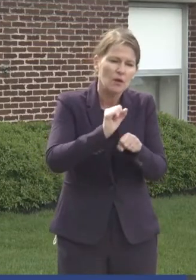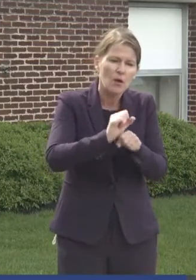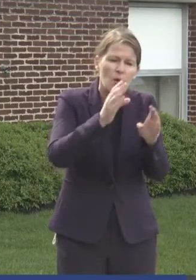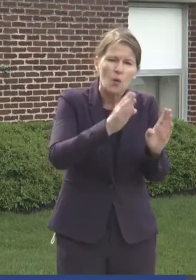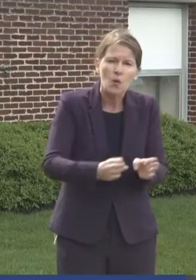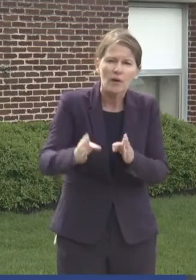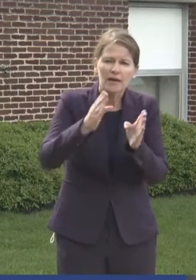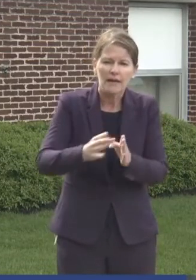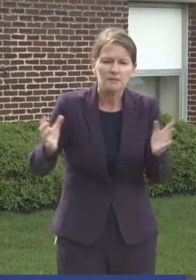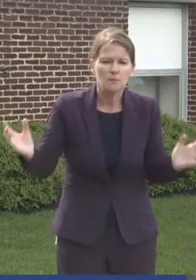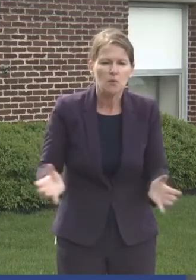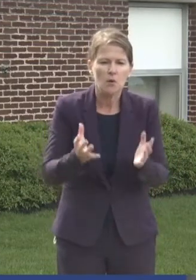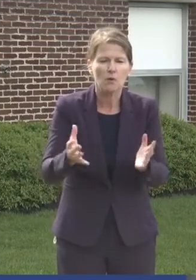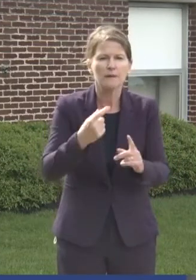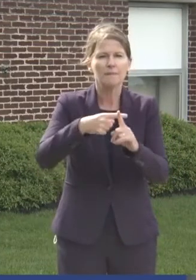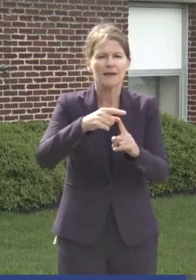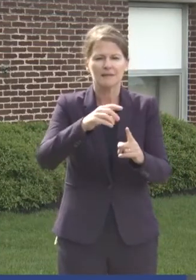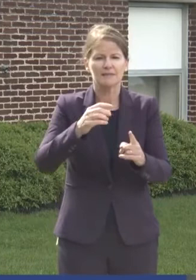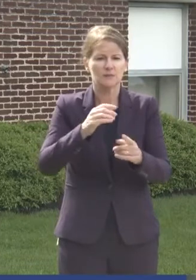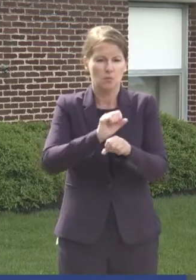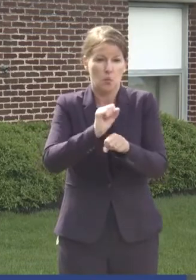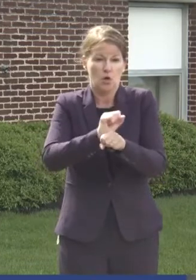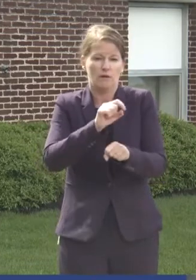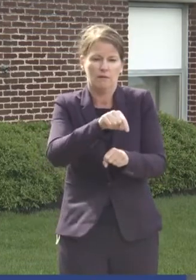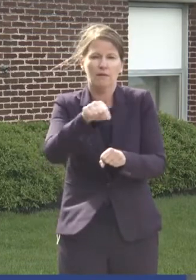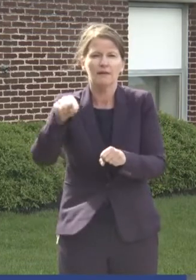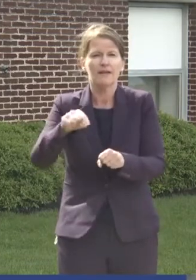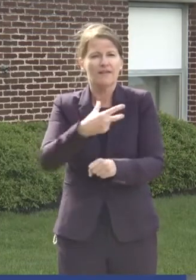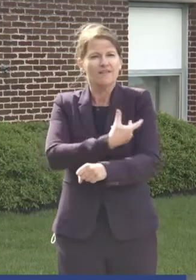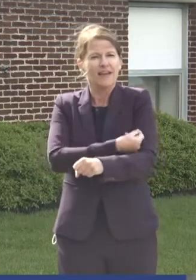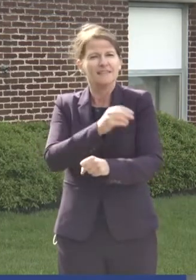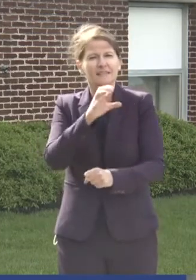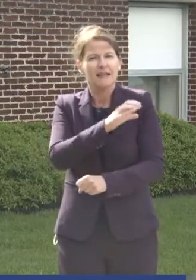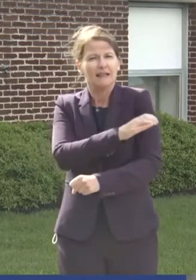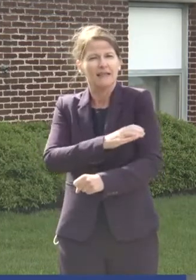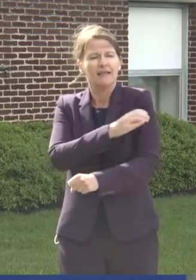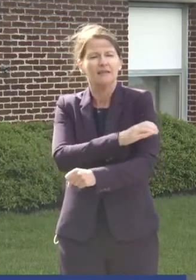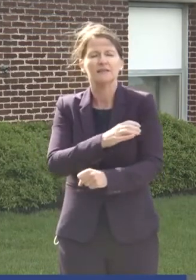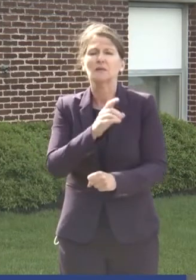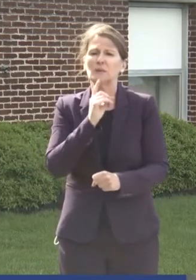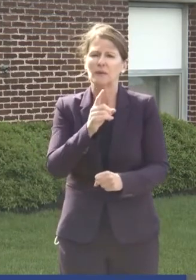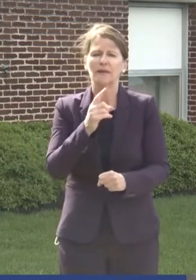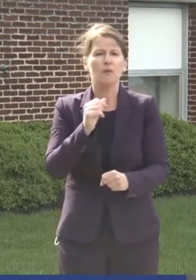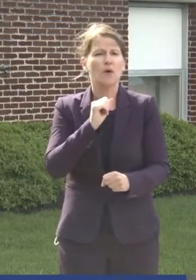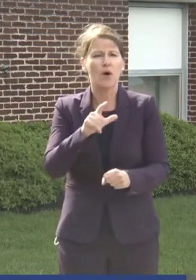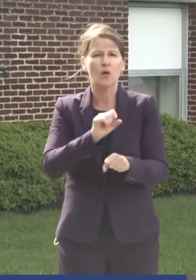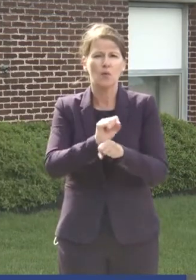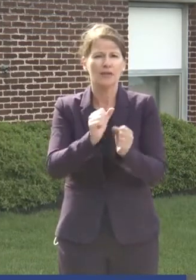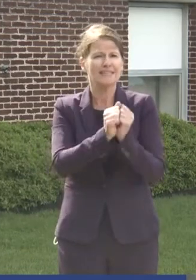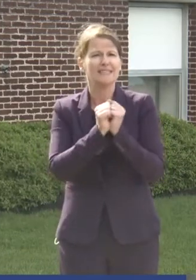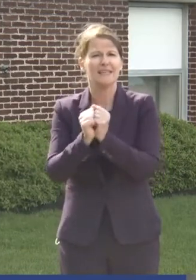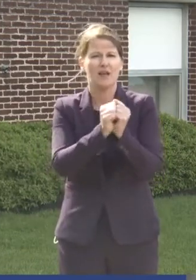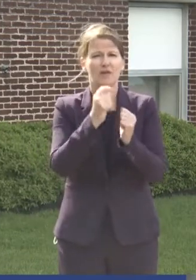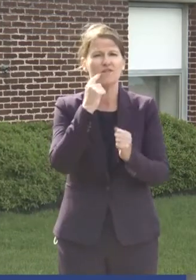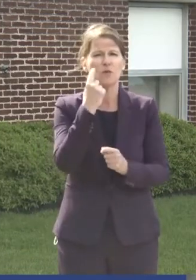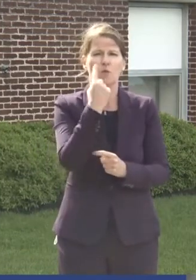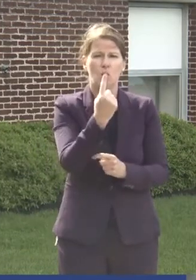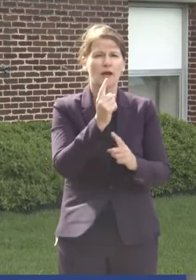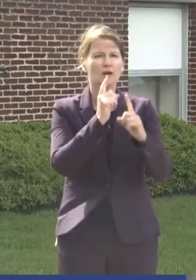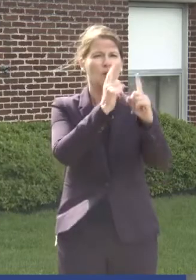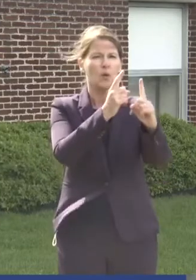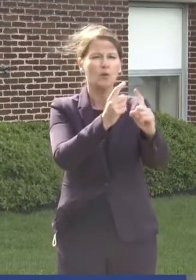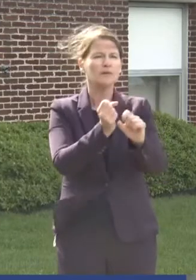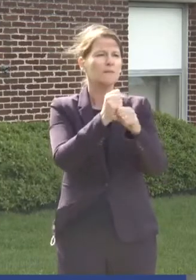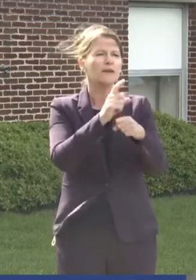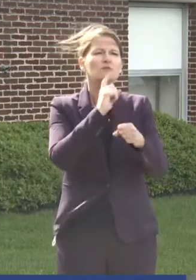and staffed all of our vaccine clinics. Ultimately, we are all working together for one goal to